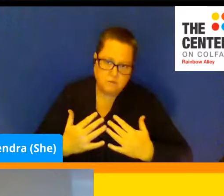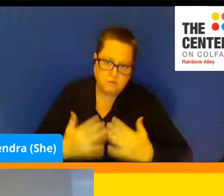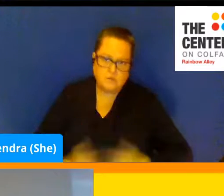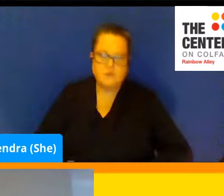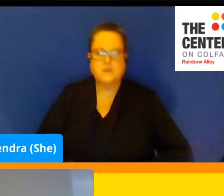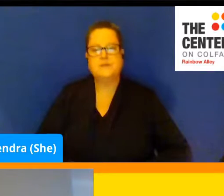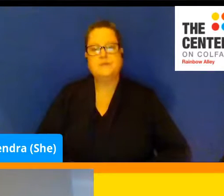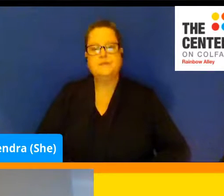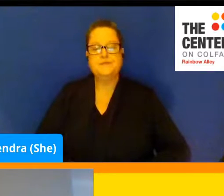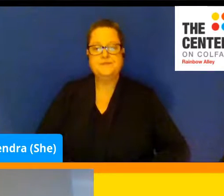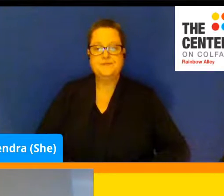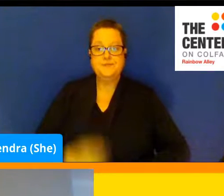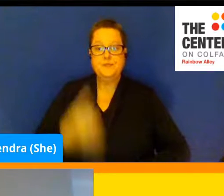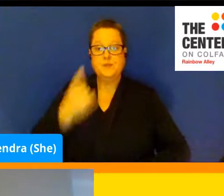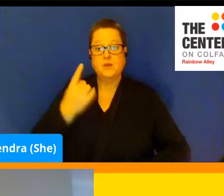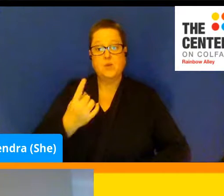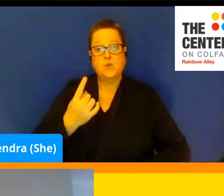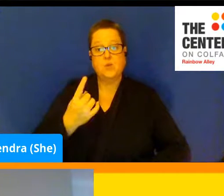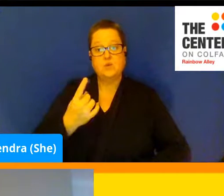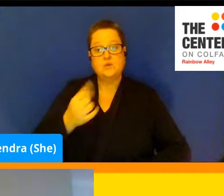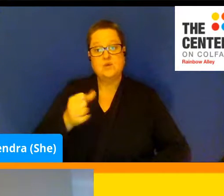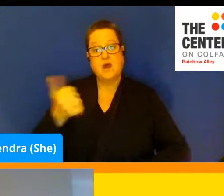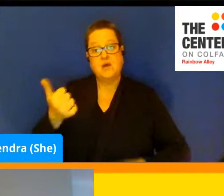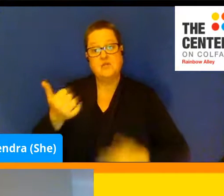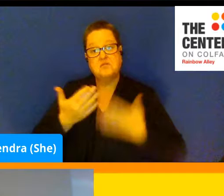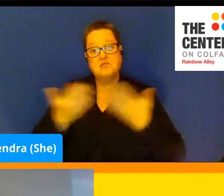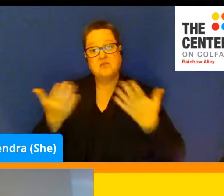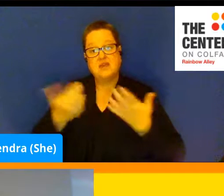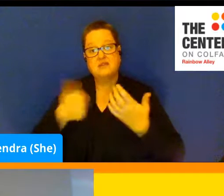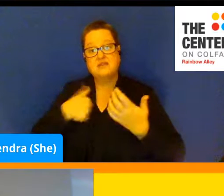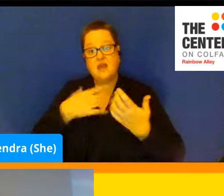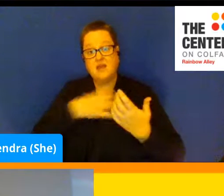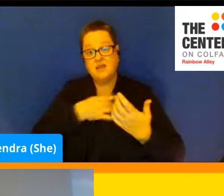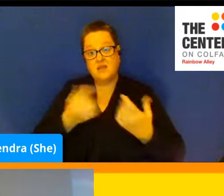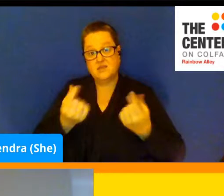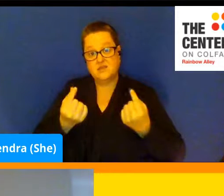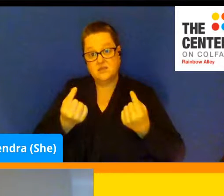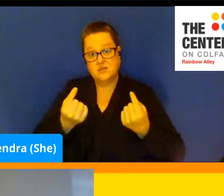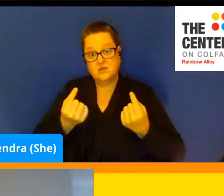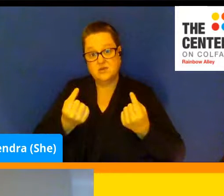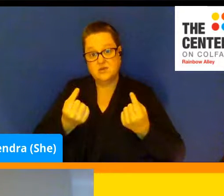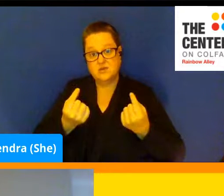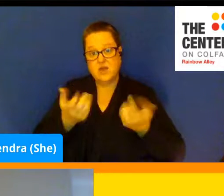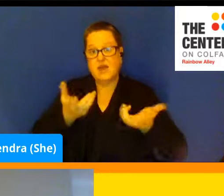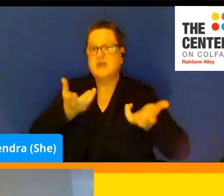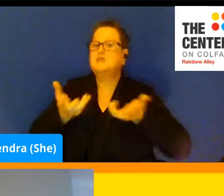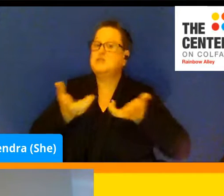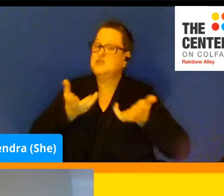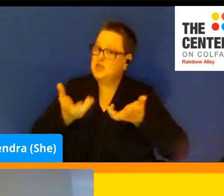So some of the other things that I like to do are chatting with these two,